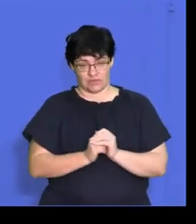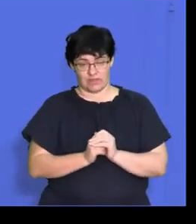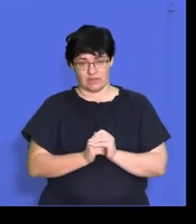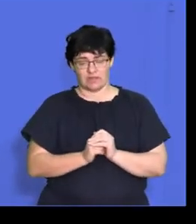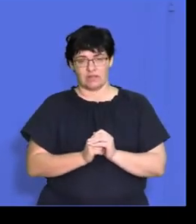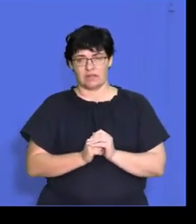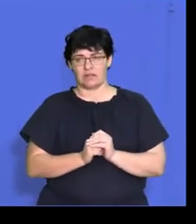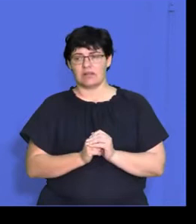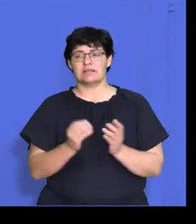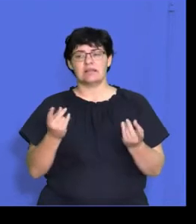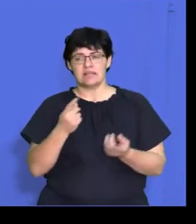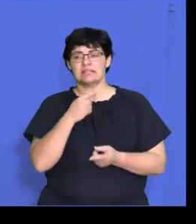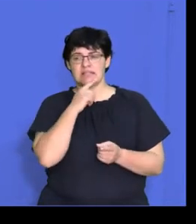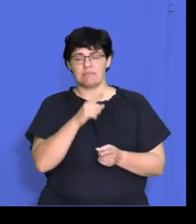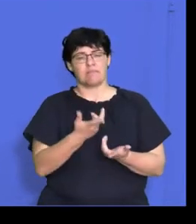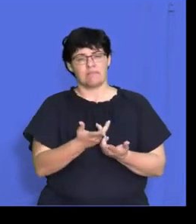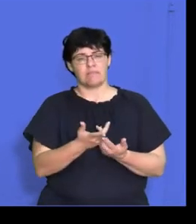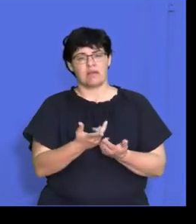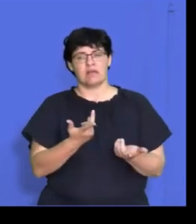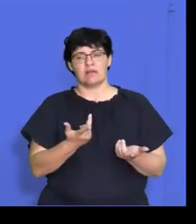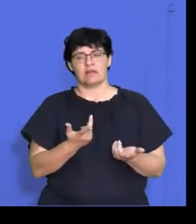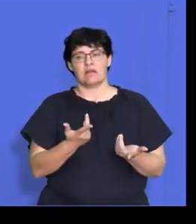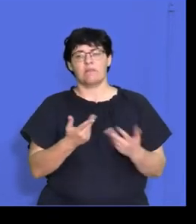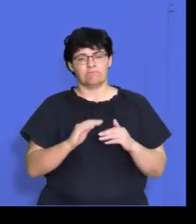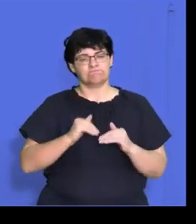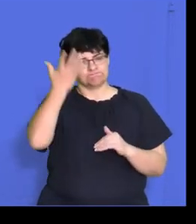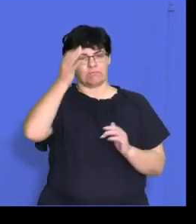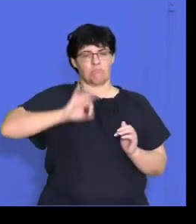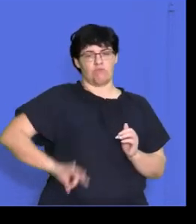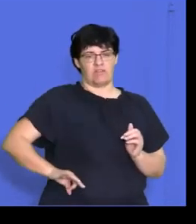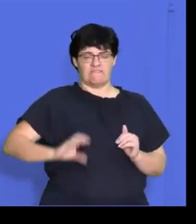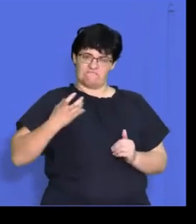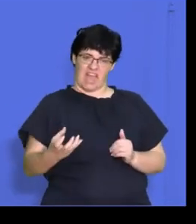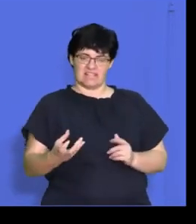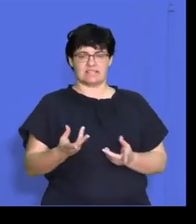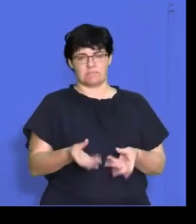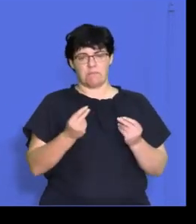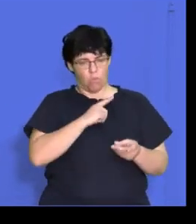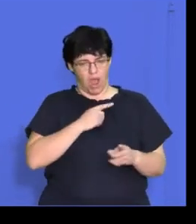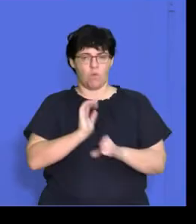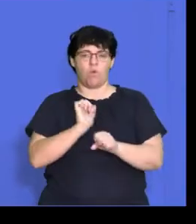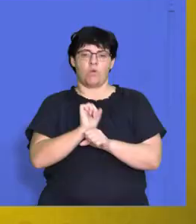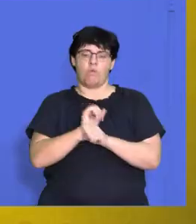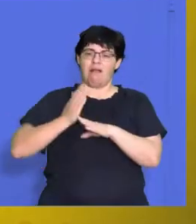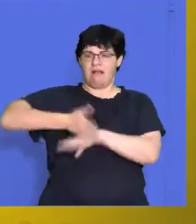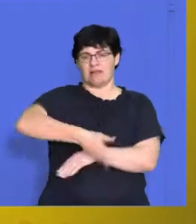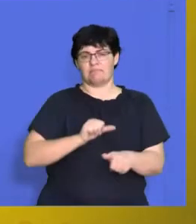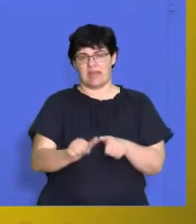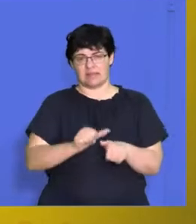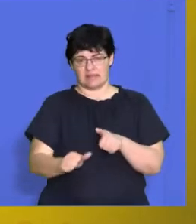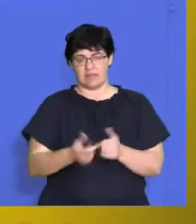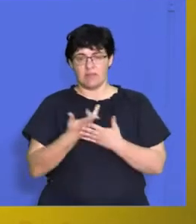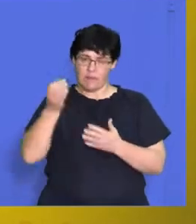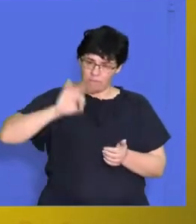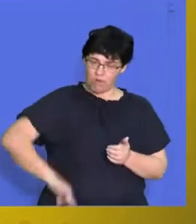something I've mentioned already, resulting in higher profitability. So the more productive we are, the more